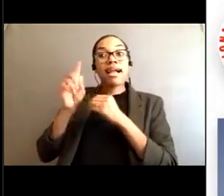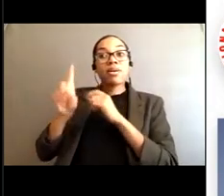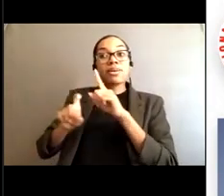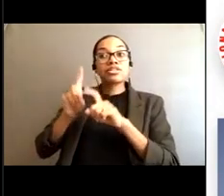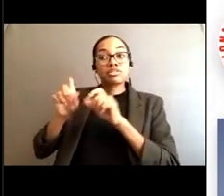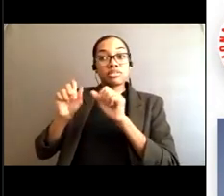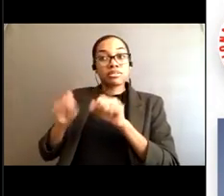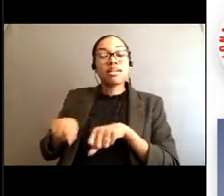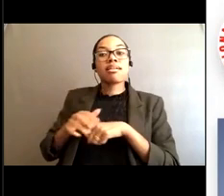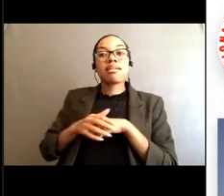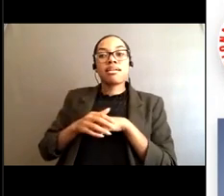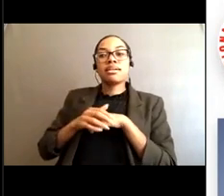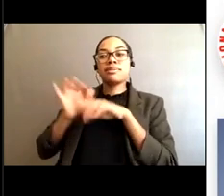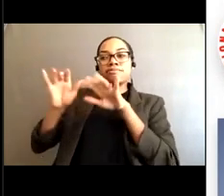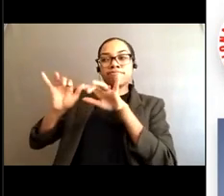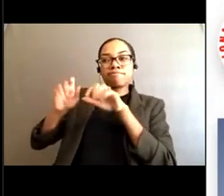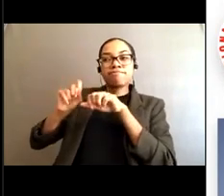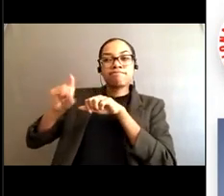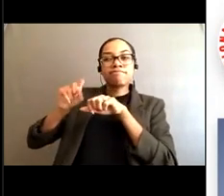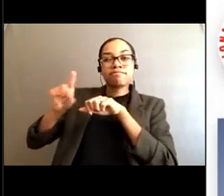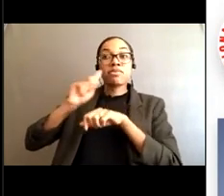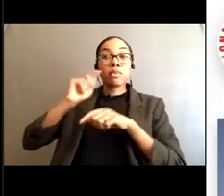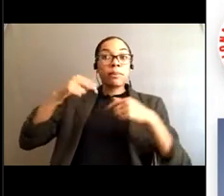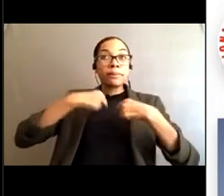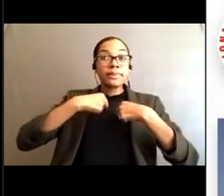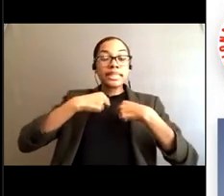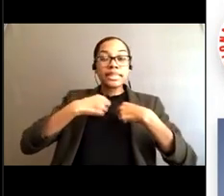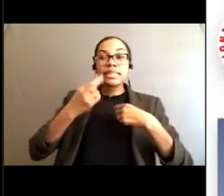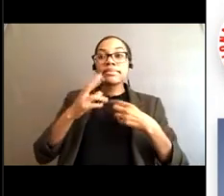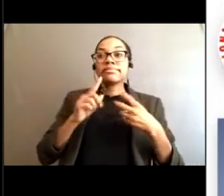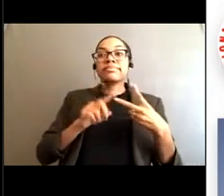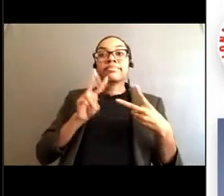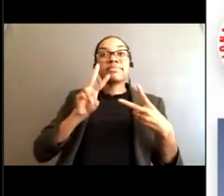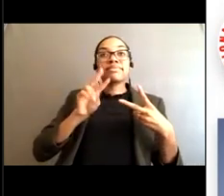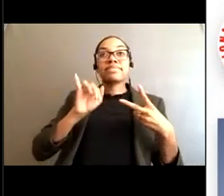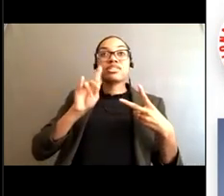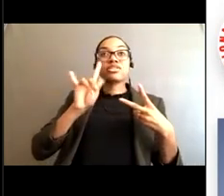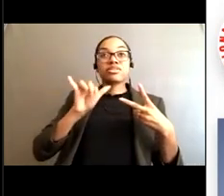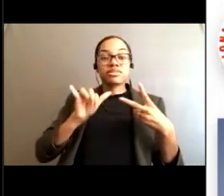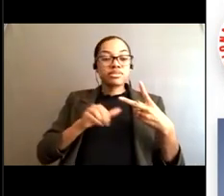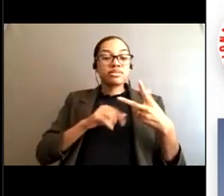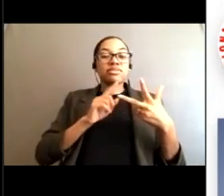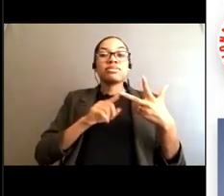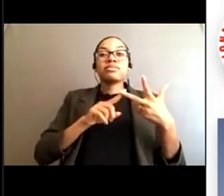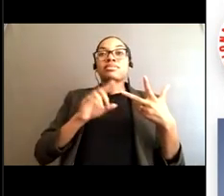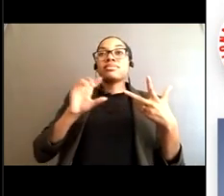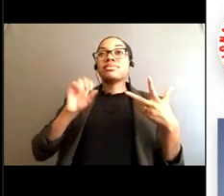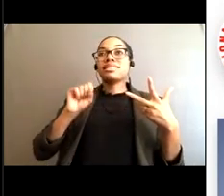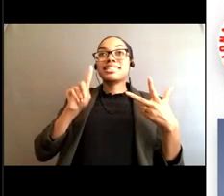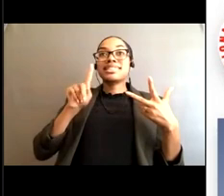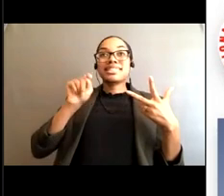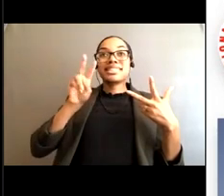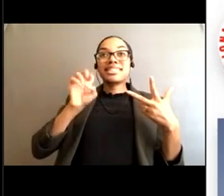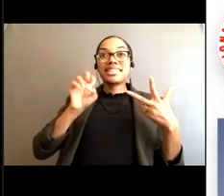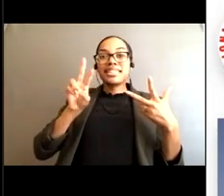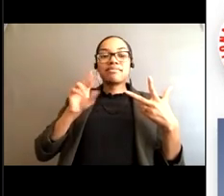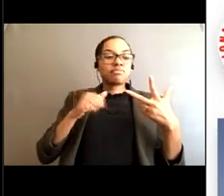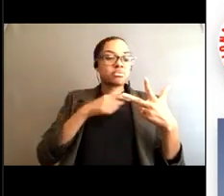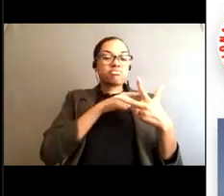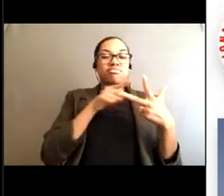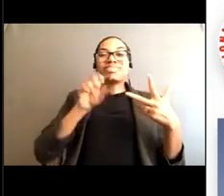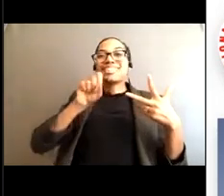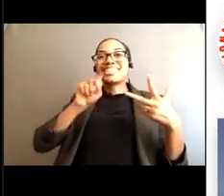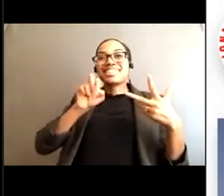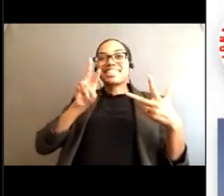that you have for either myself, Victoria or Steve, we will stick around to answer your